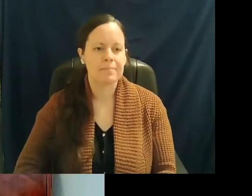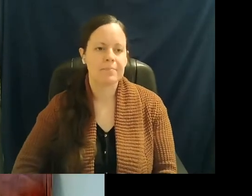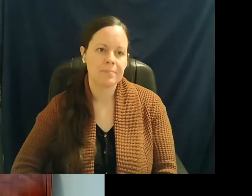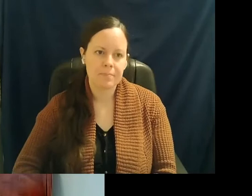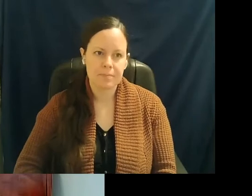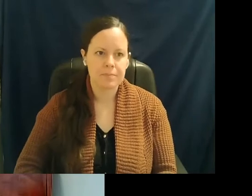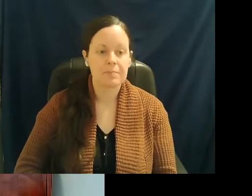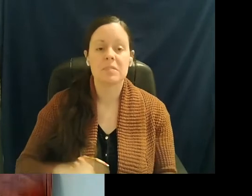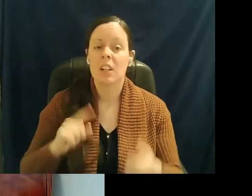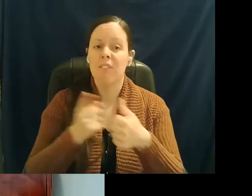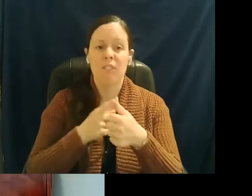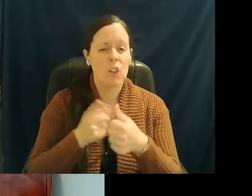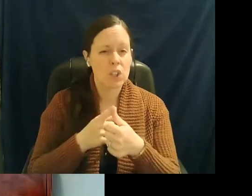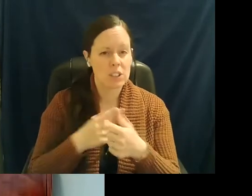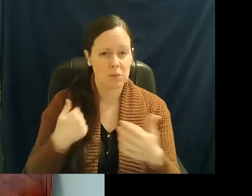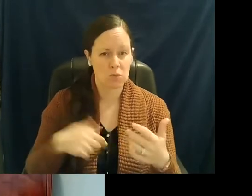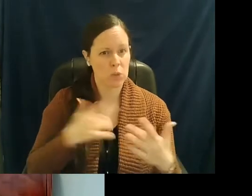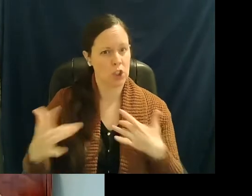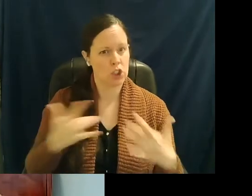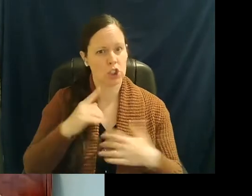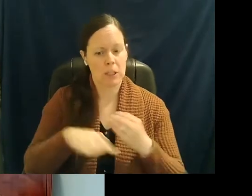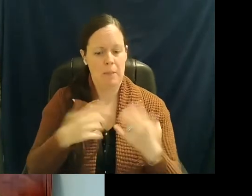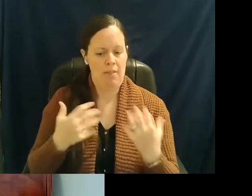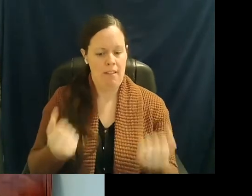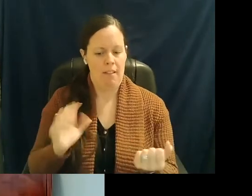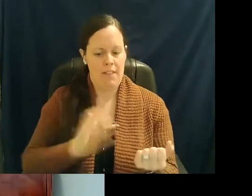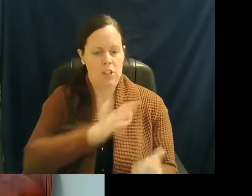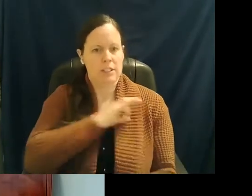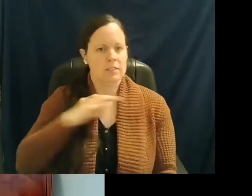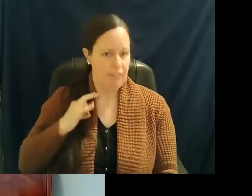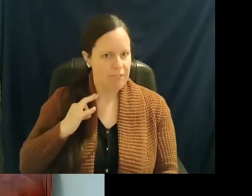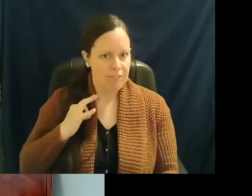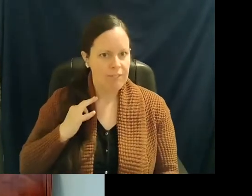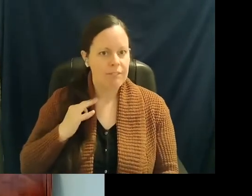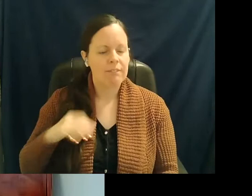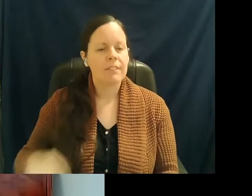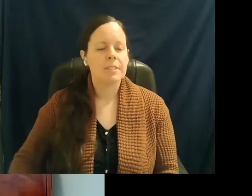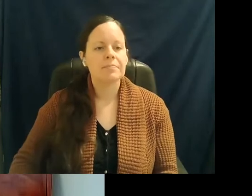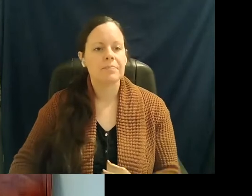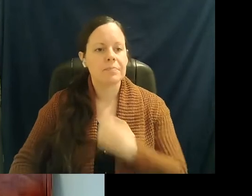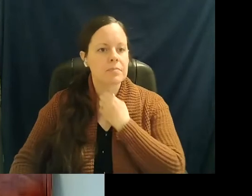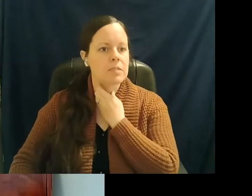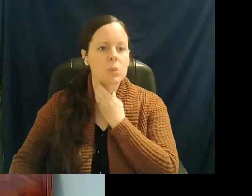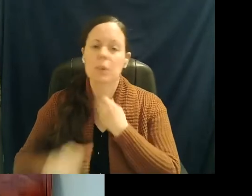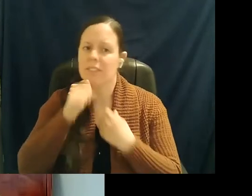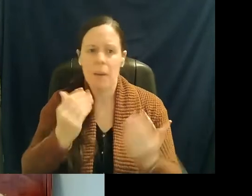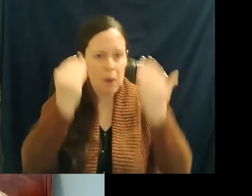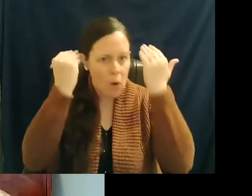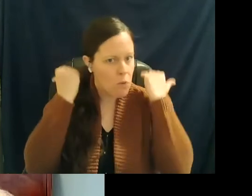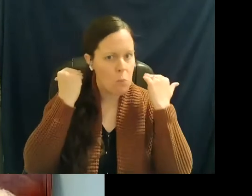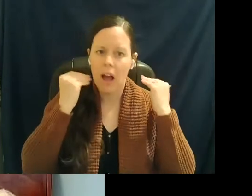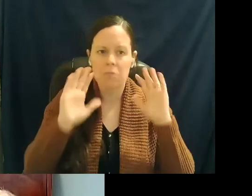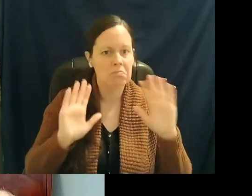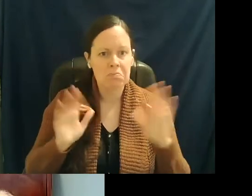Well, number one, obviously, we're concerned about the health of our staff. We haven't been overwhelmed by any means and